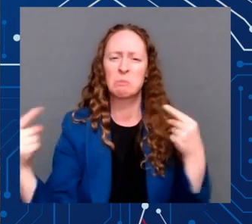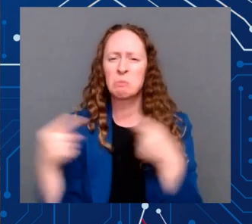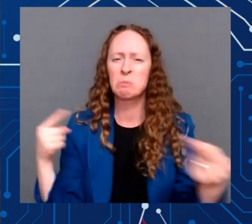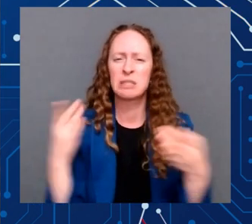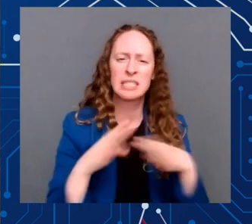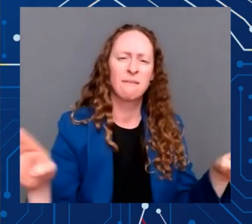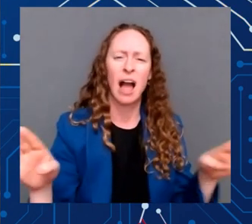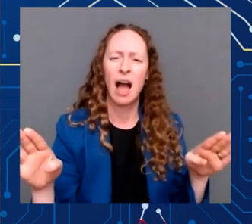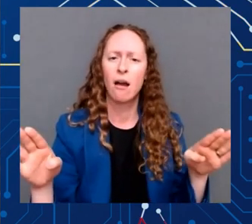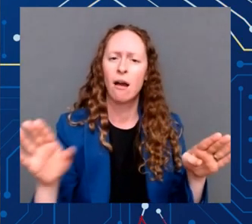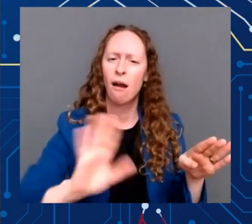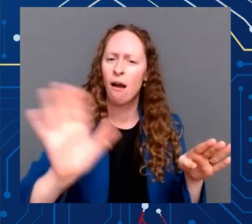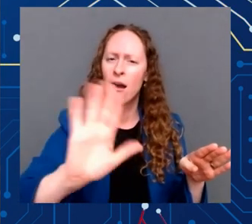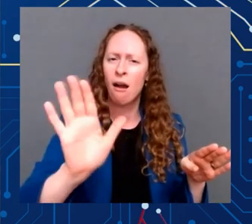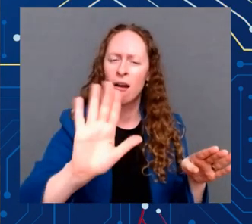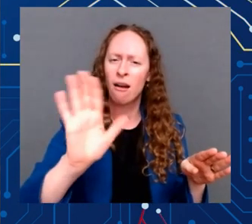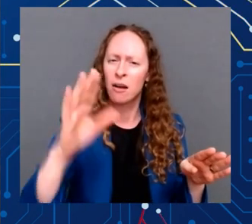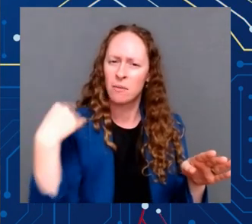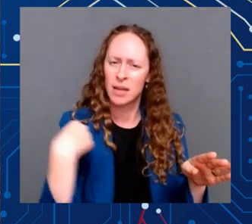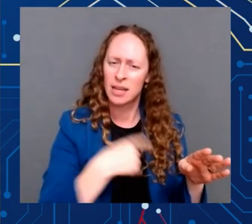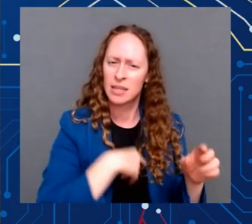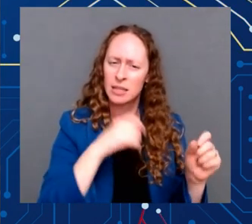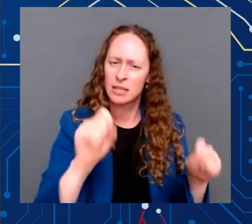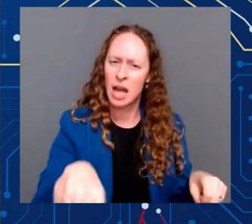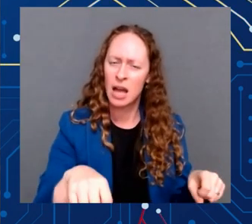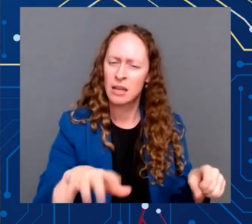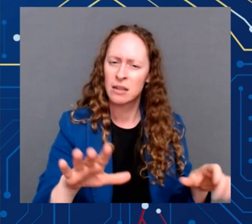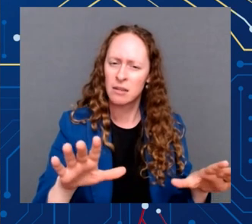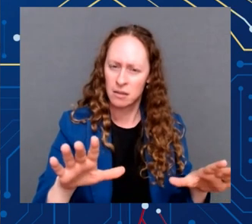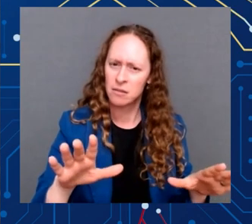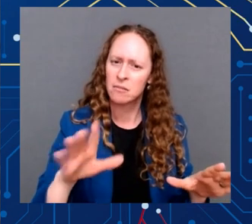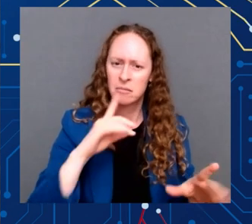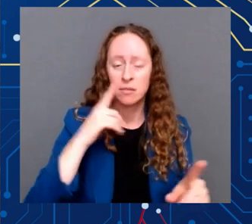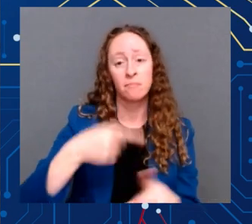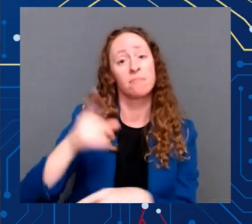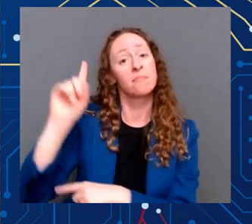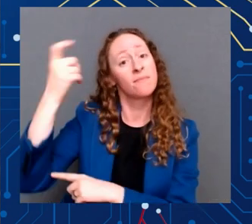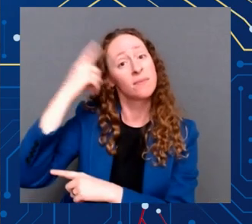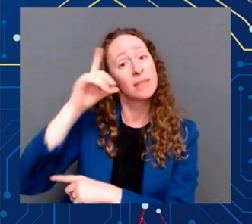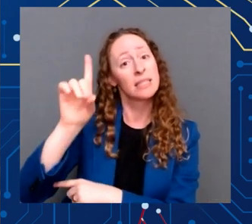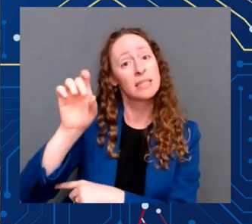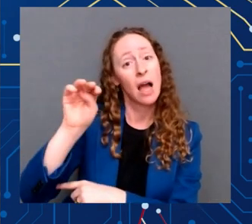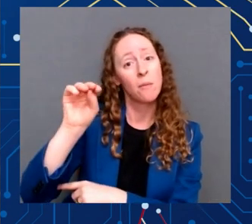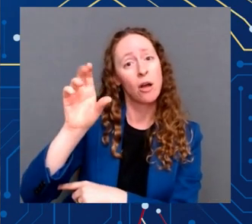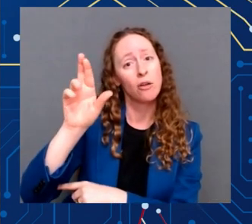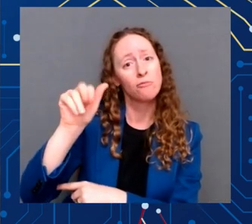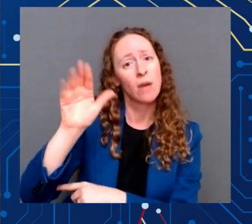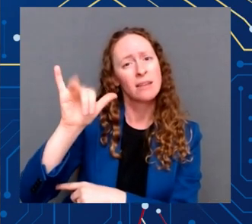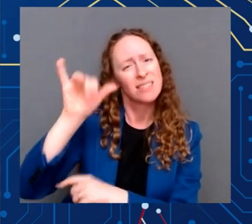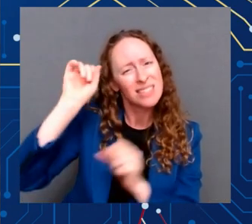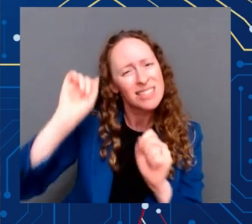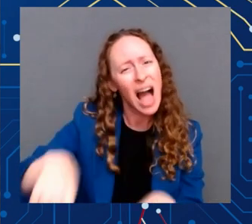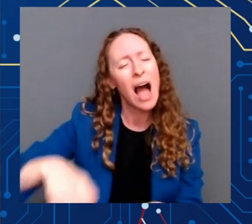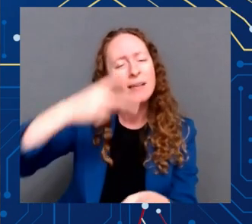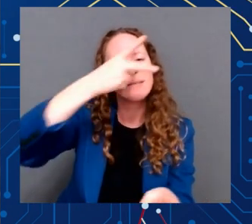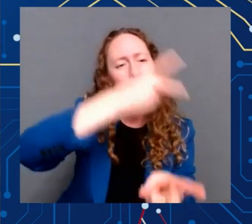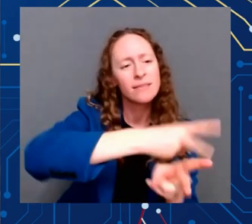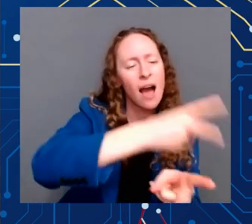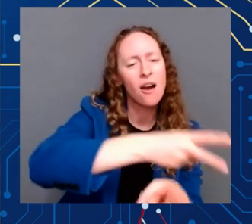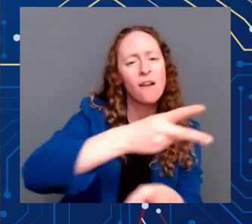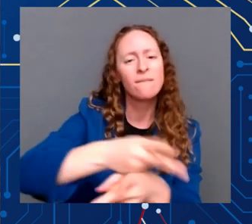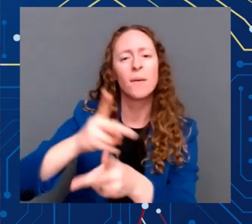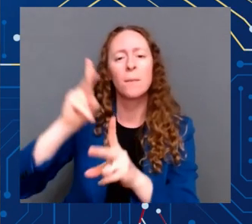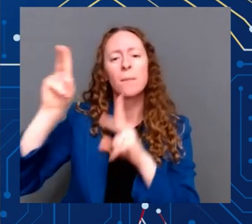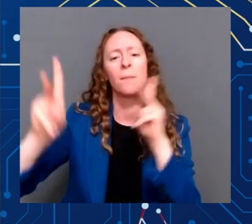democracy can deliver for the people of this country. That's why I'm confident that decades from now, people are look back at this week with